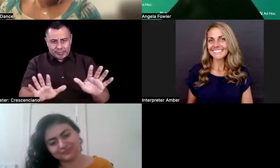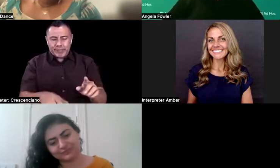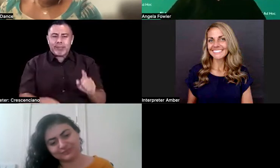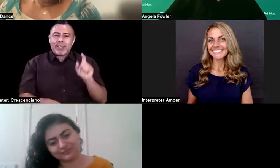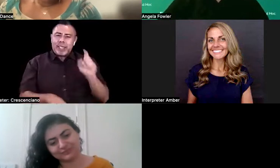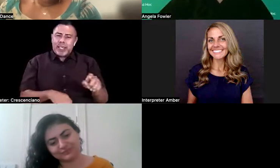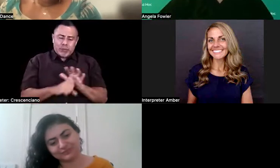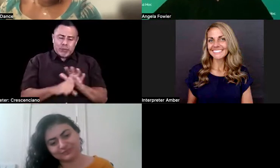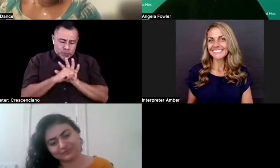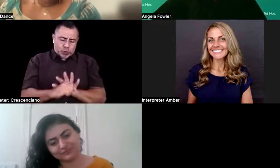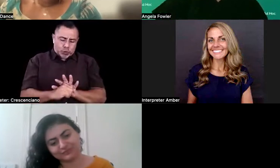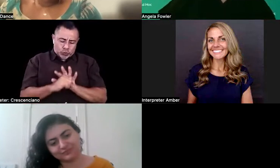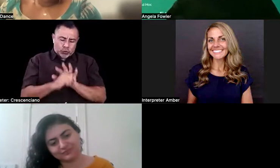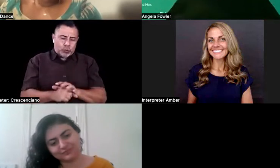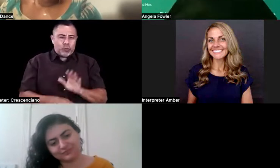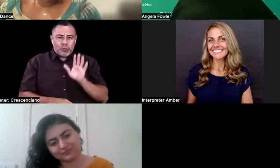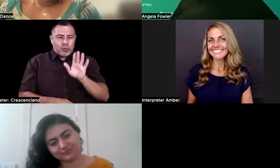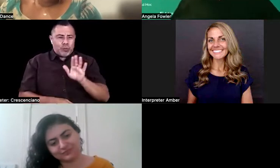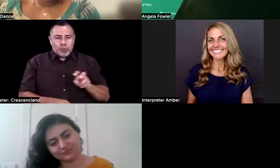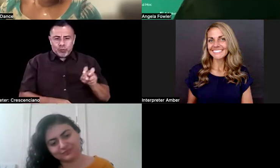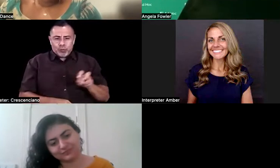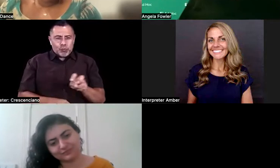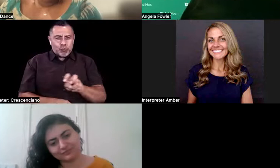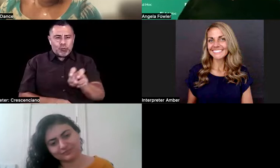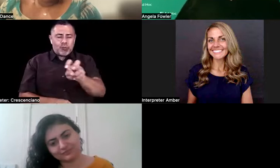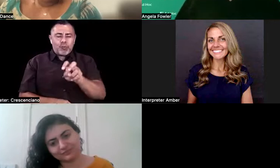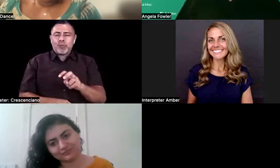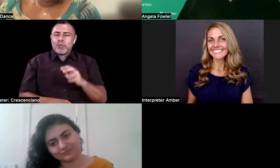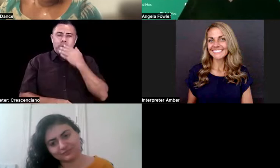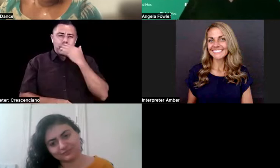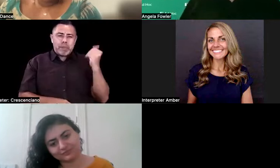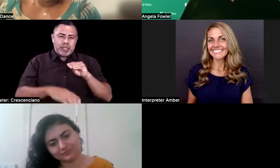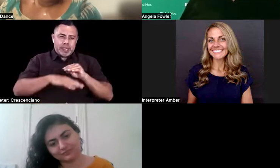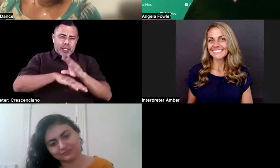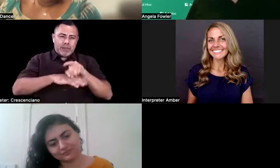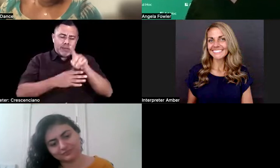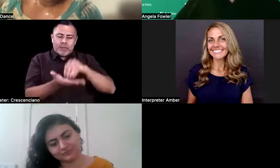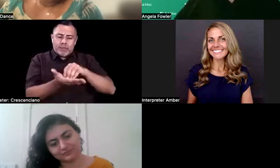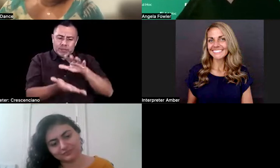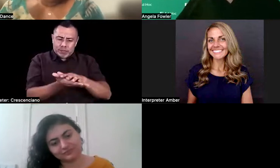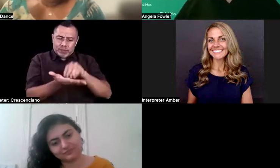like the best piece of advice is like document the living daylights out of your journey.